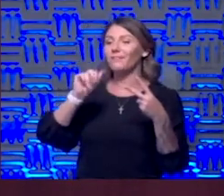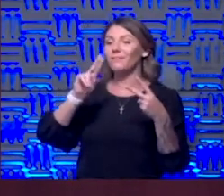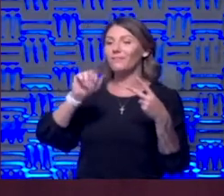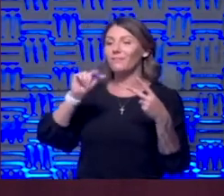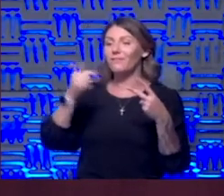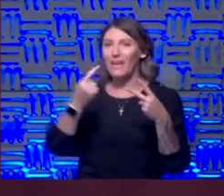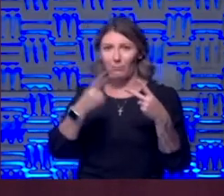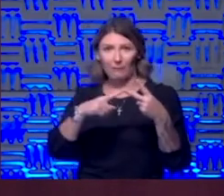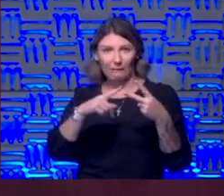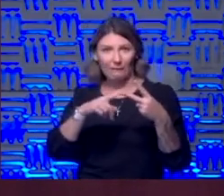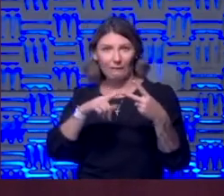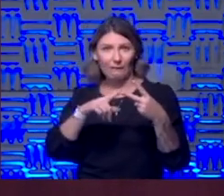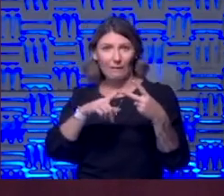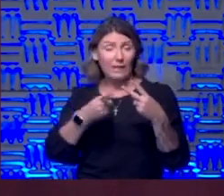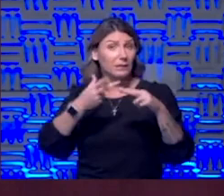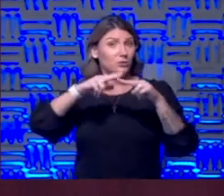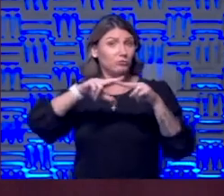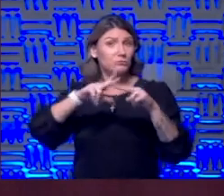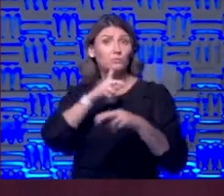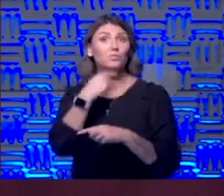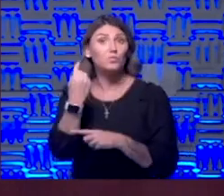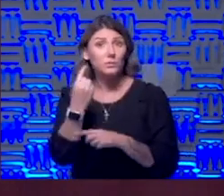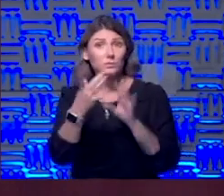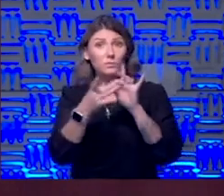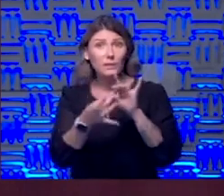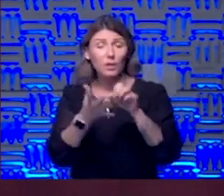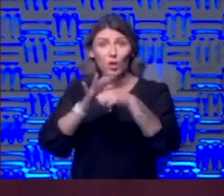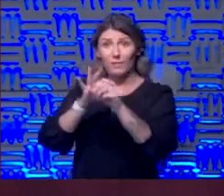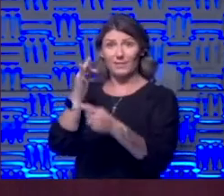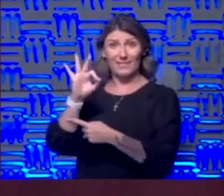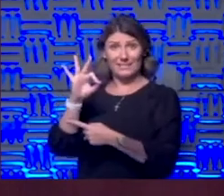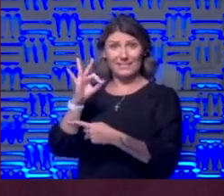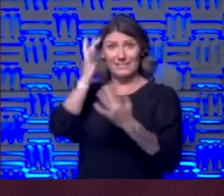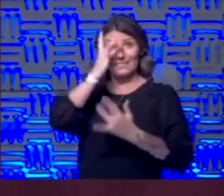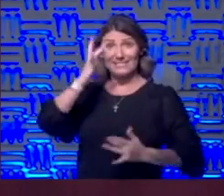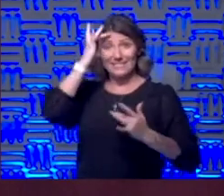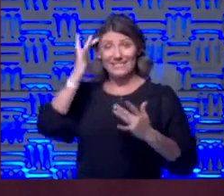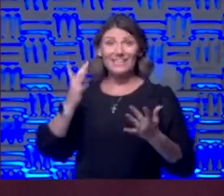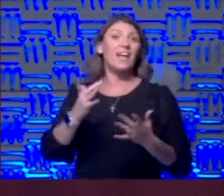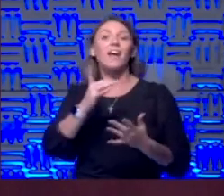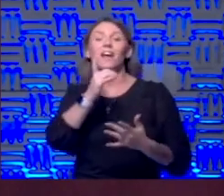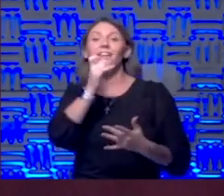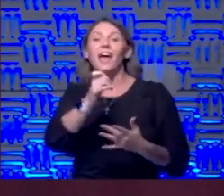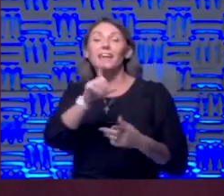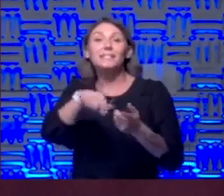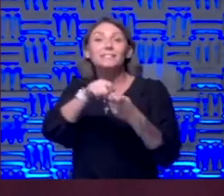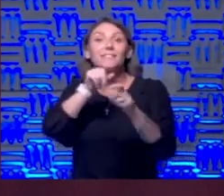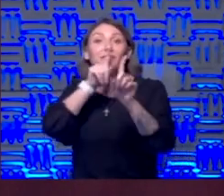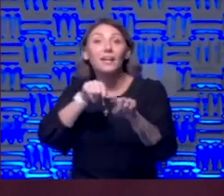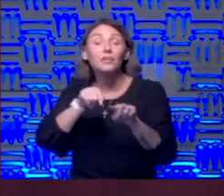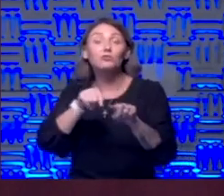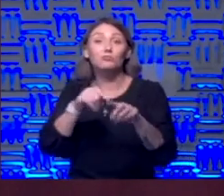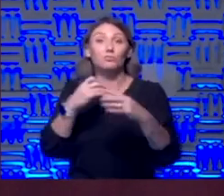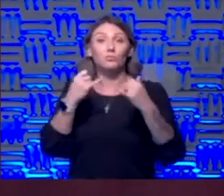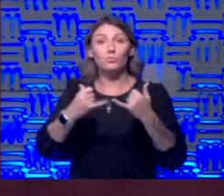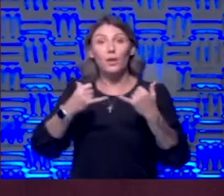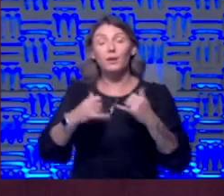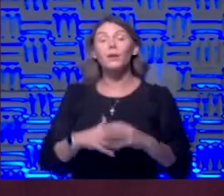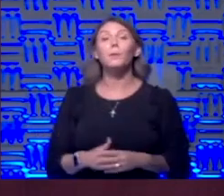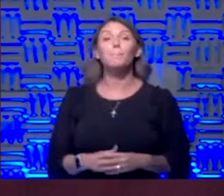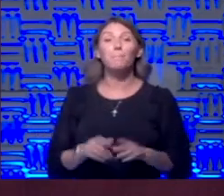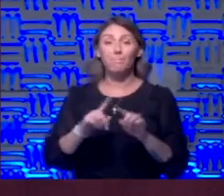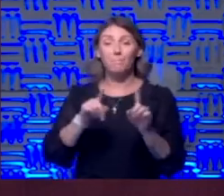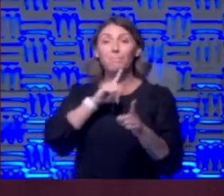of severe COVID-19 disease I don't have a I don't have an answer to this question right now but